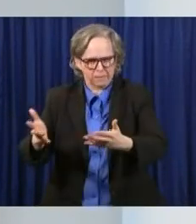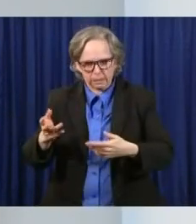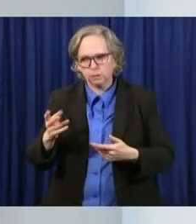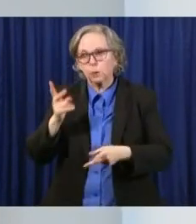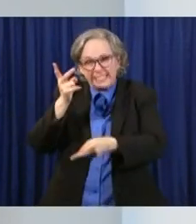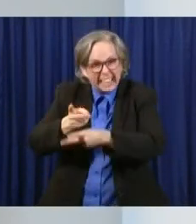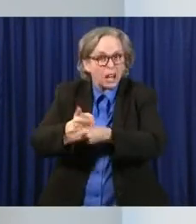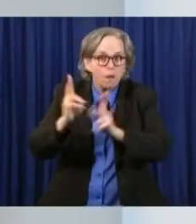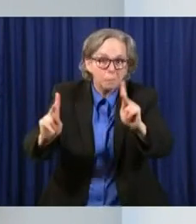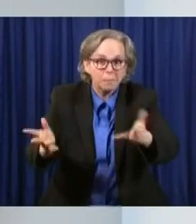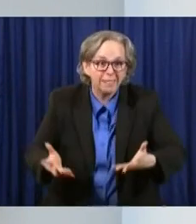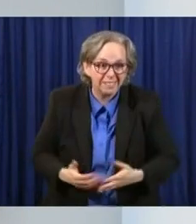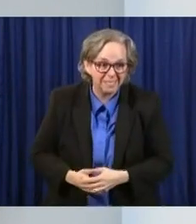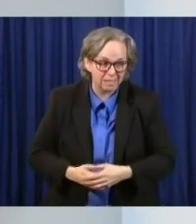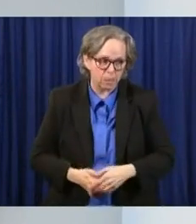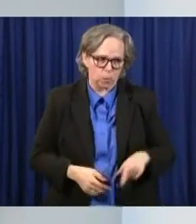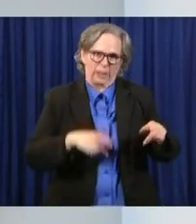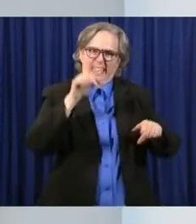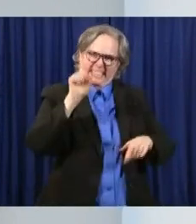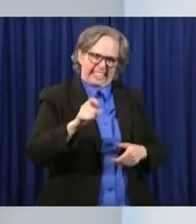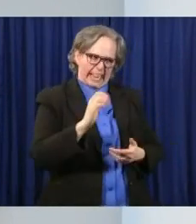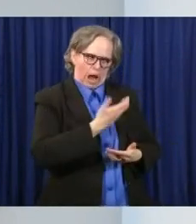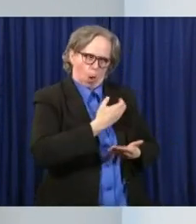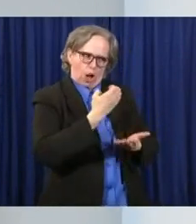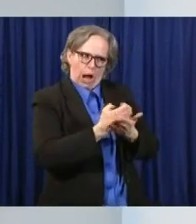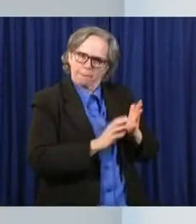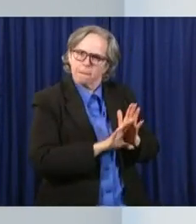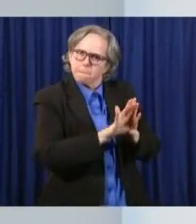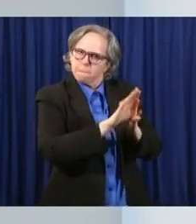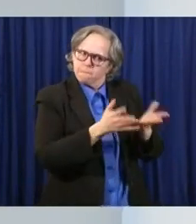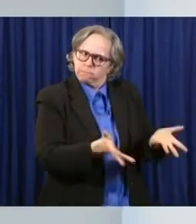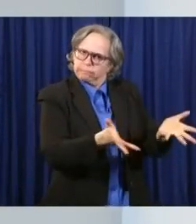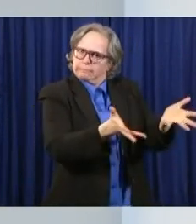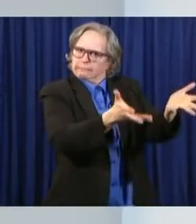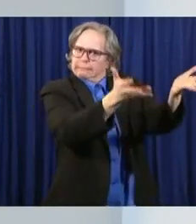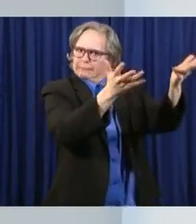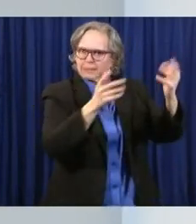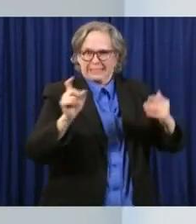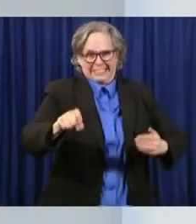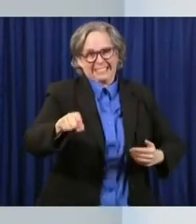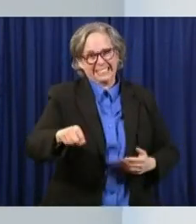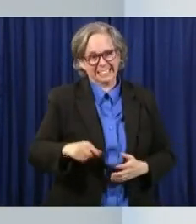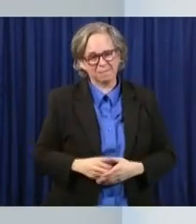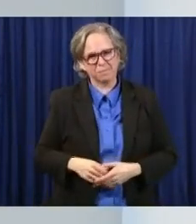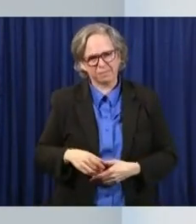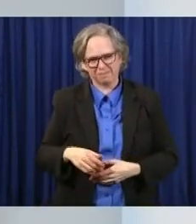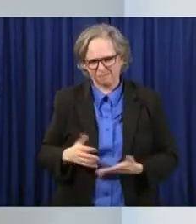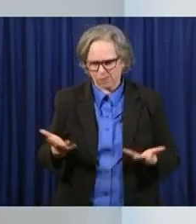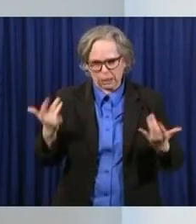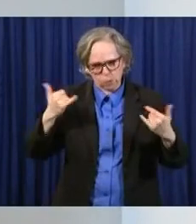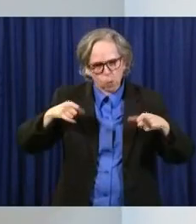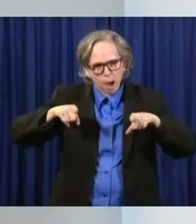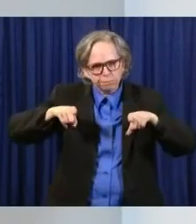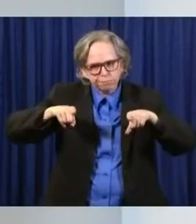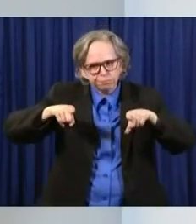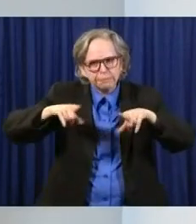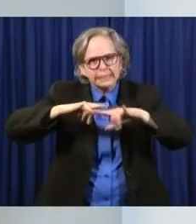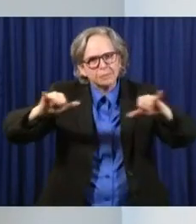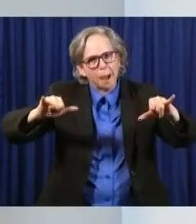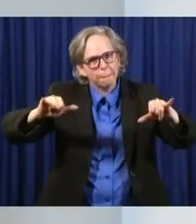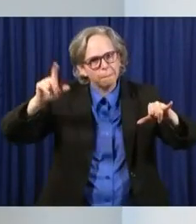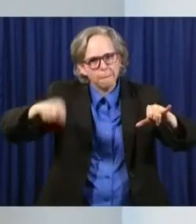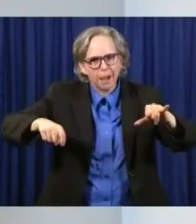that is critical to our lives. And so that's why all of this has to come together at once, why it's so difficult